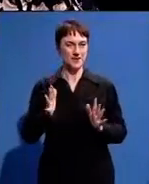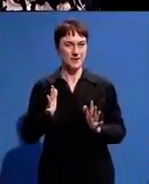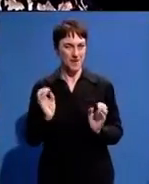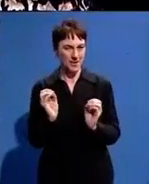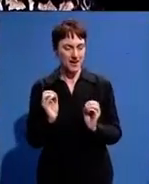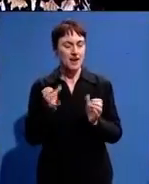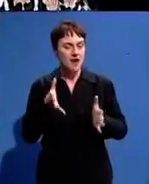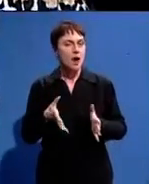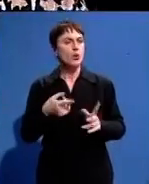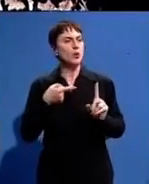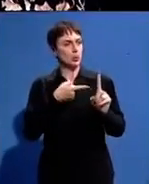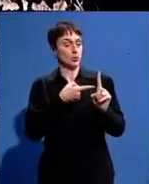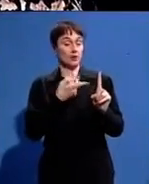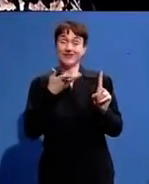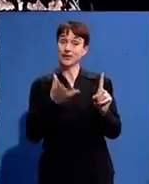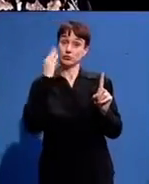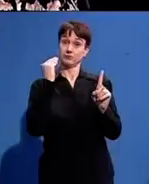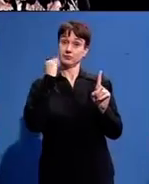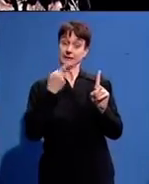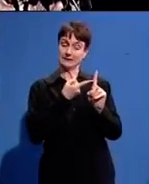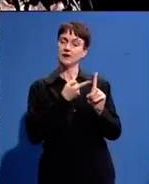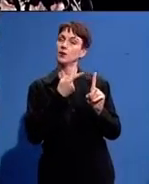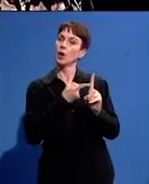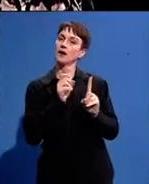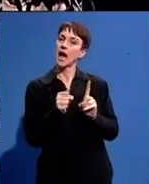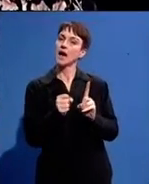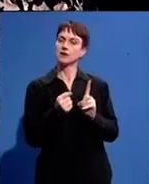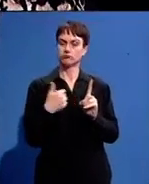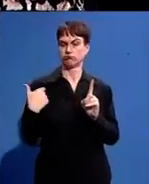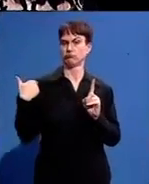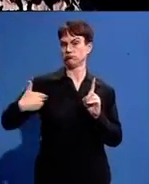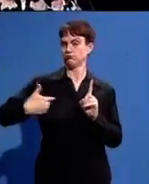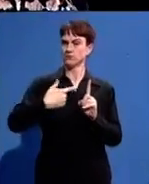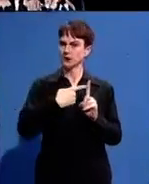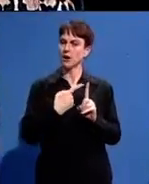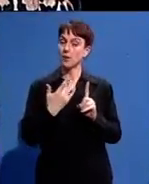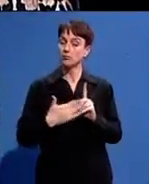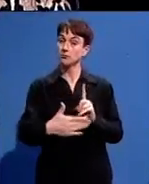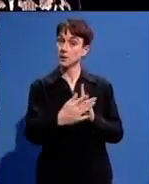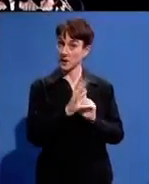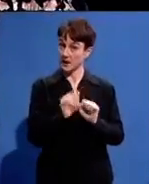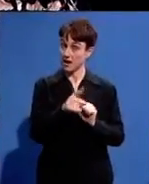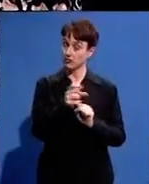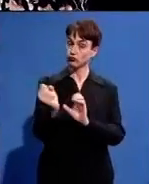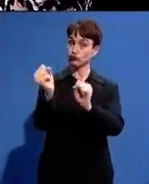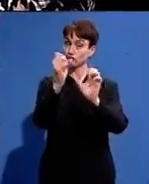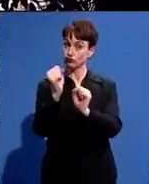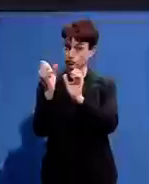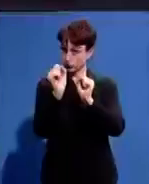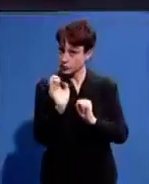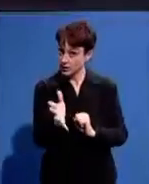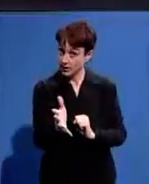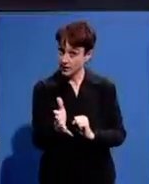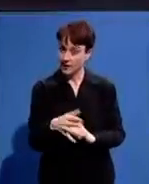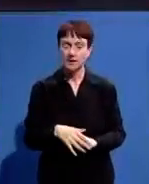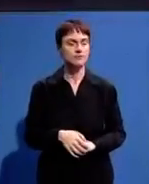you in your sphere that have the ability to address a lot of people regularly how can we keep that legacy verbally I know where you